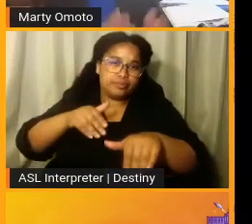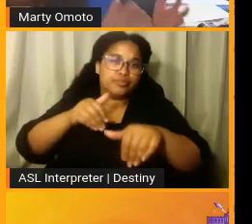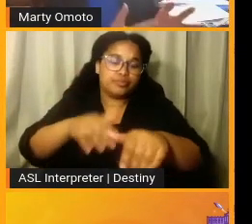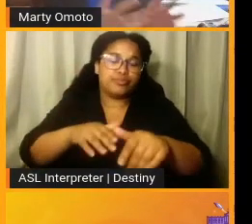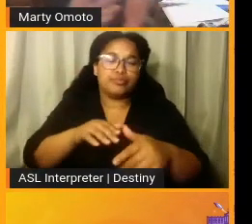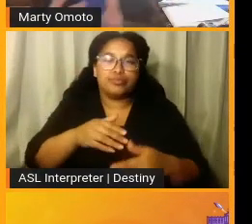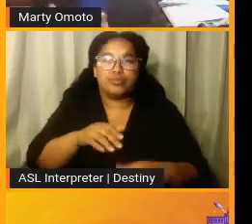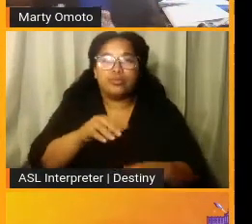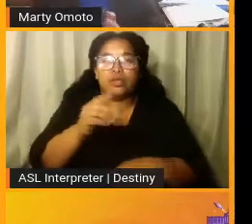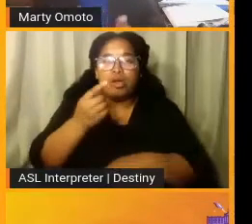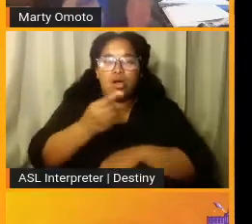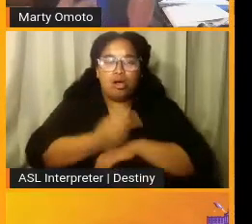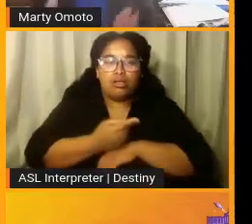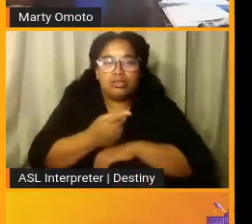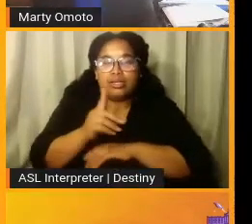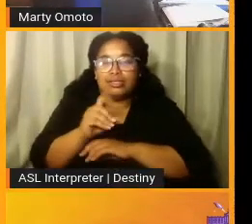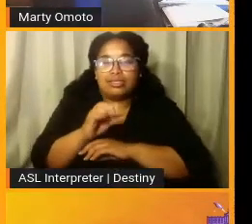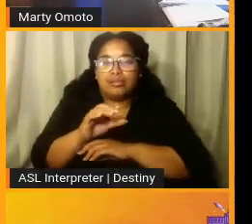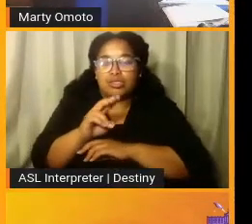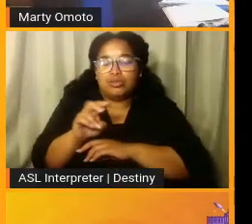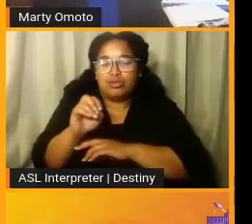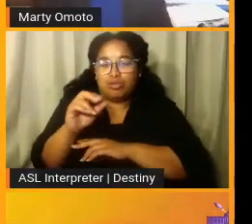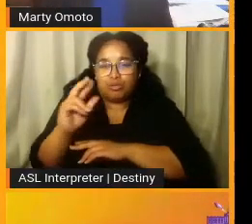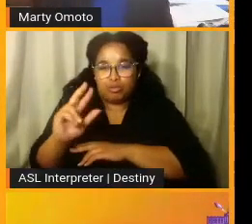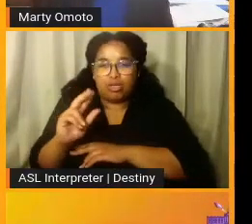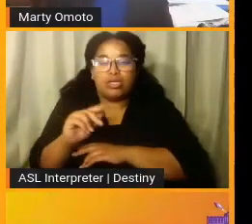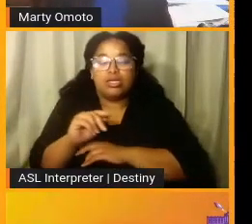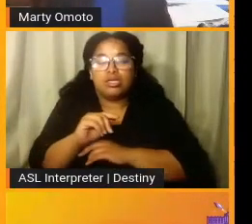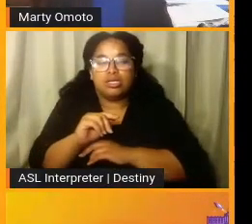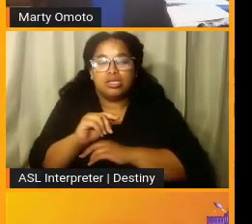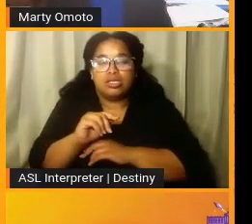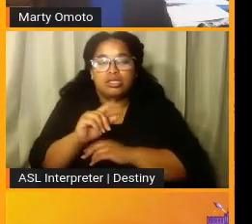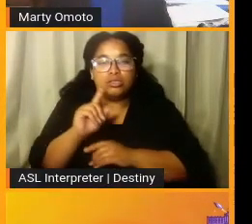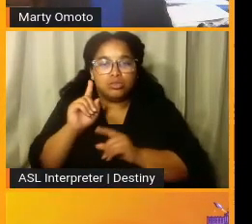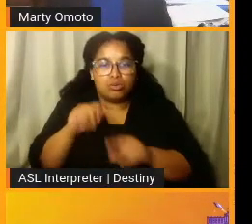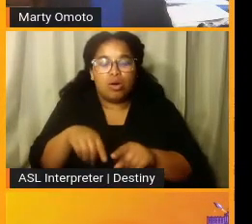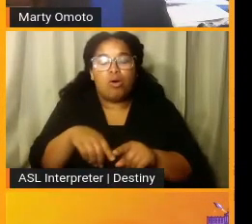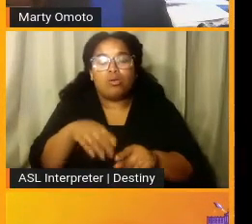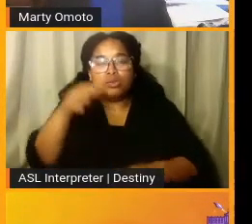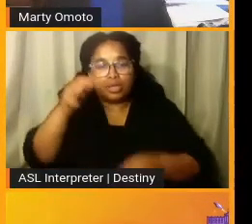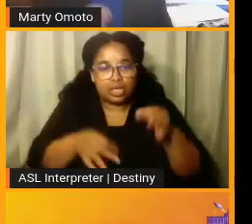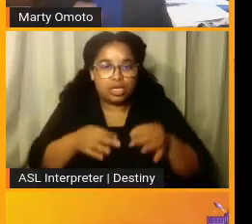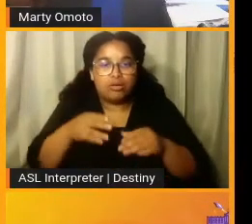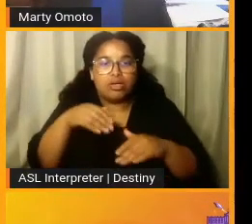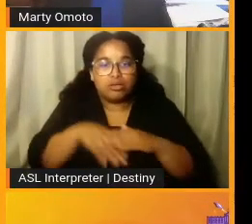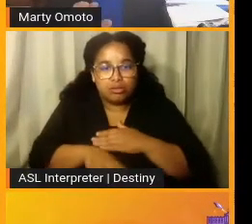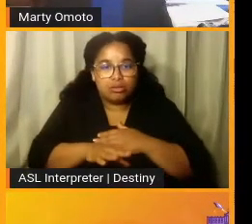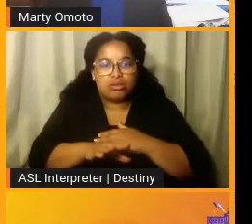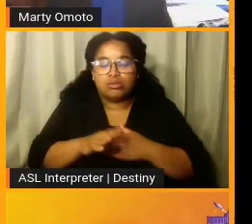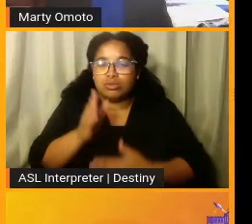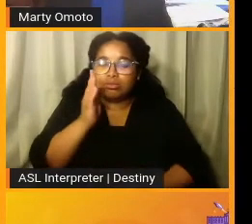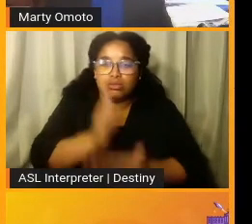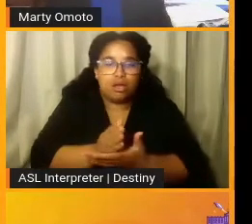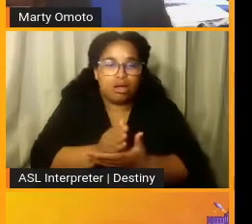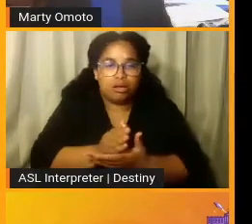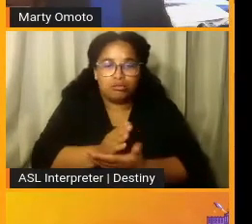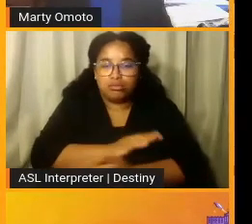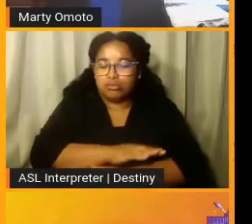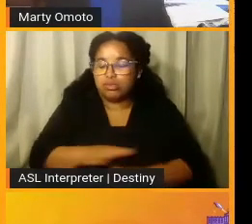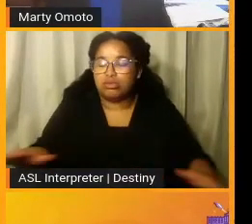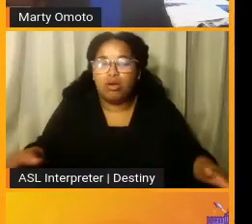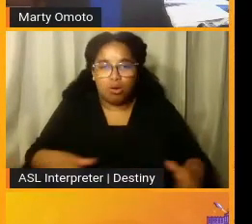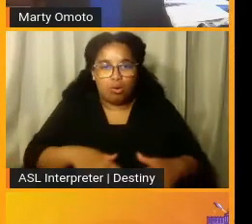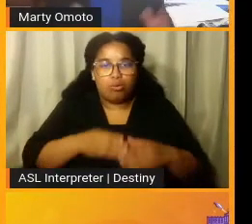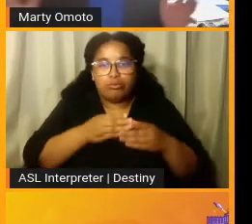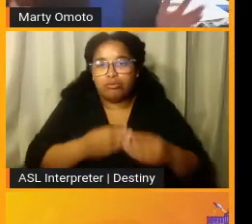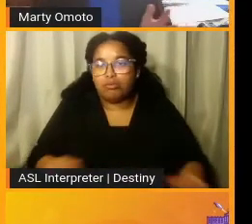to bring them to the capitol and into hearings, into the hearing rooms to stop the suspension. And we,